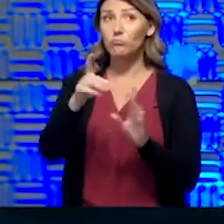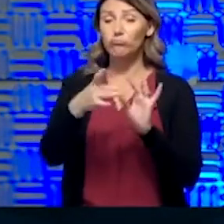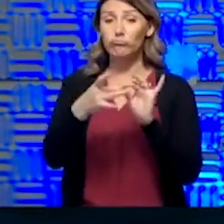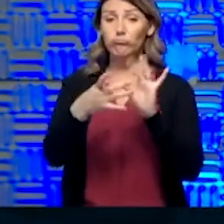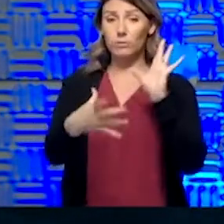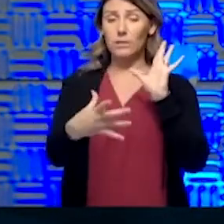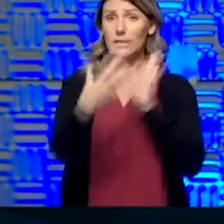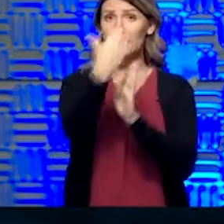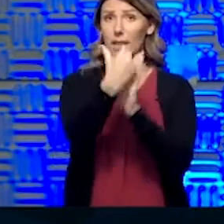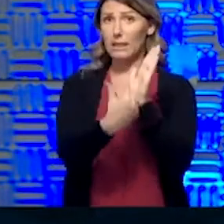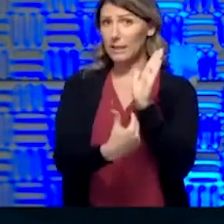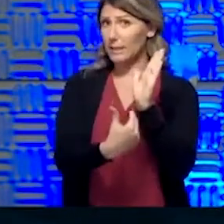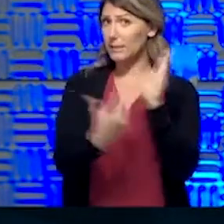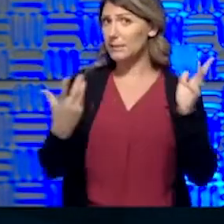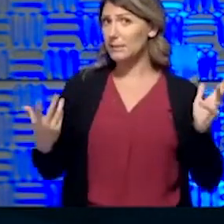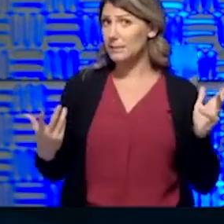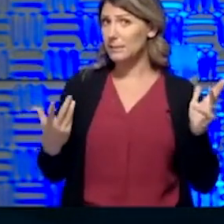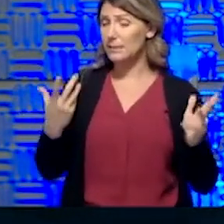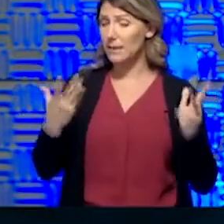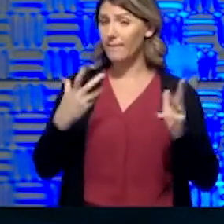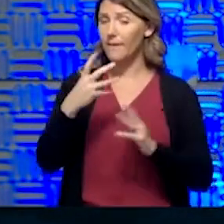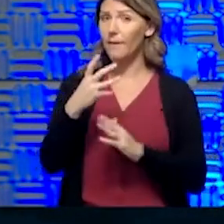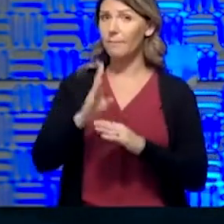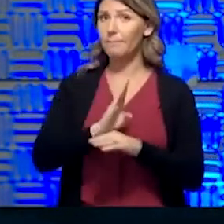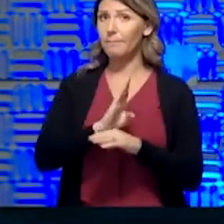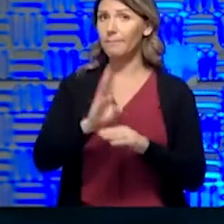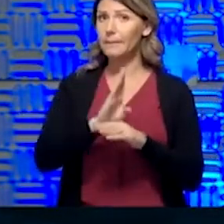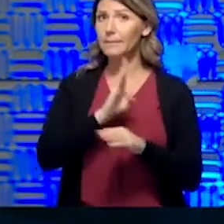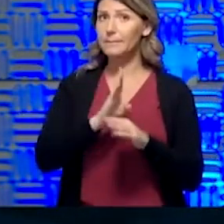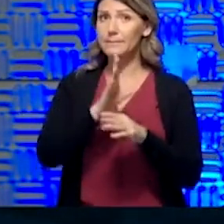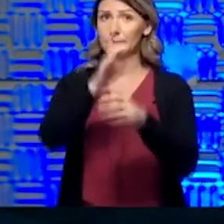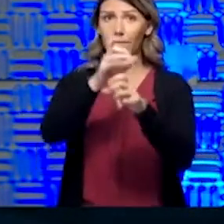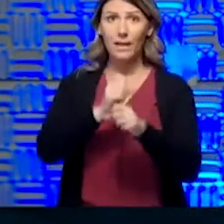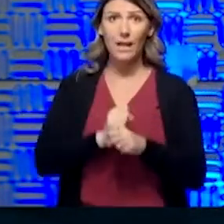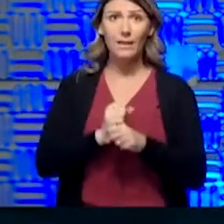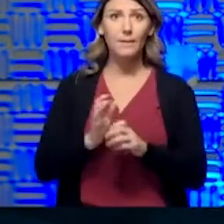list of companies that haven't received PPP.